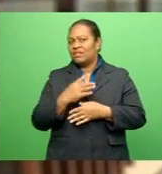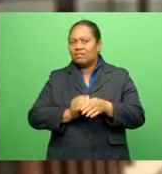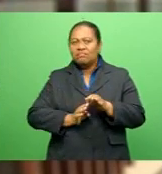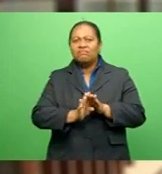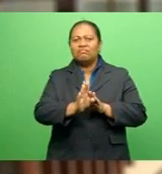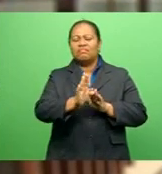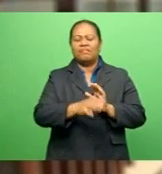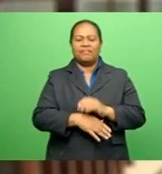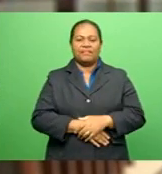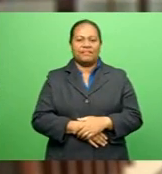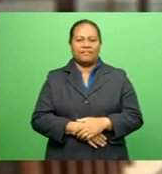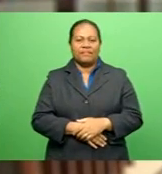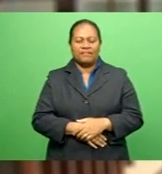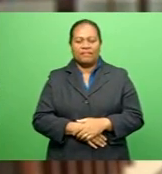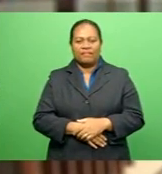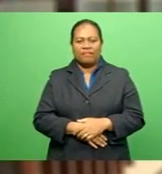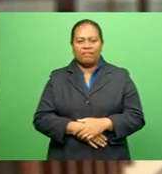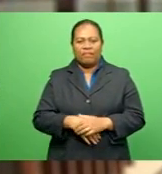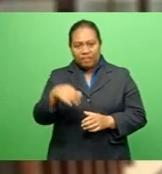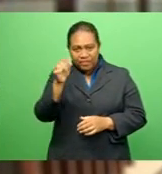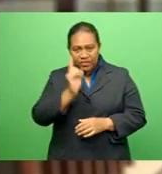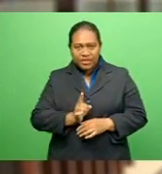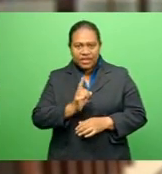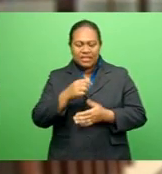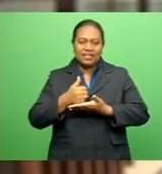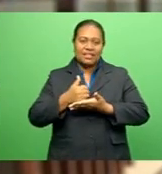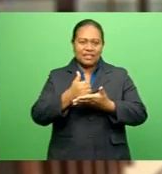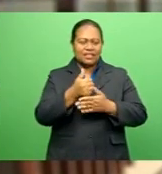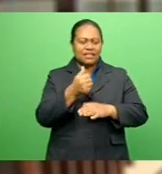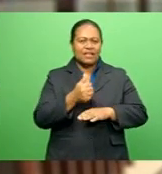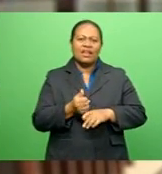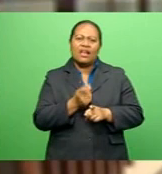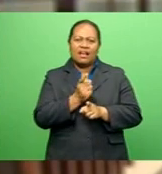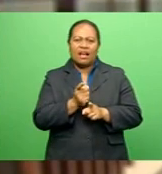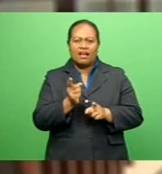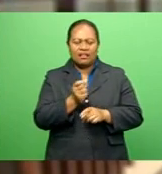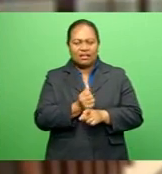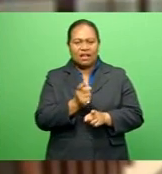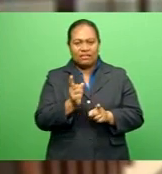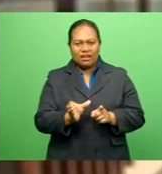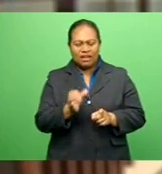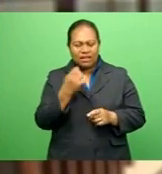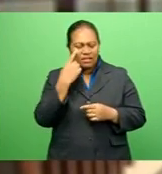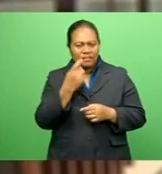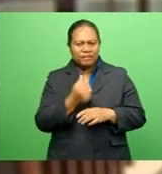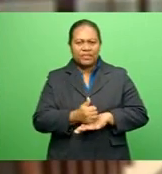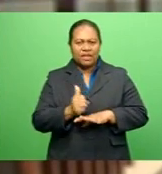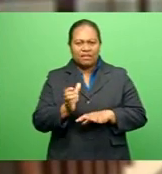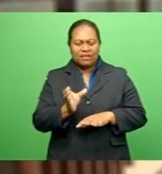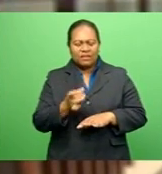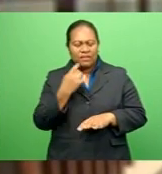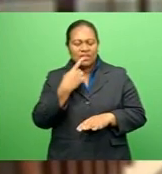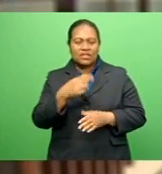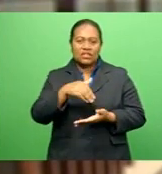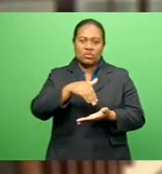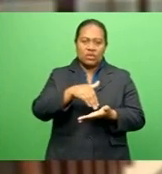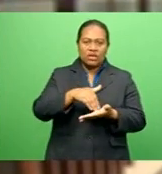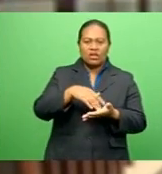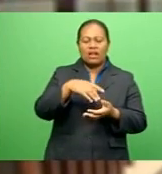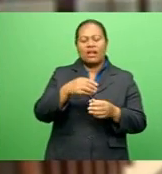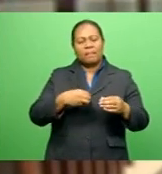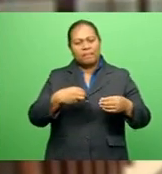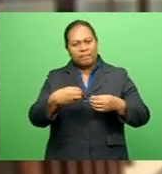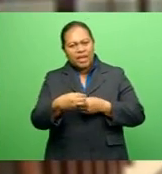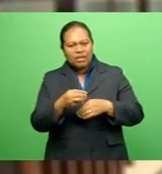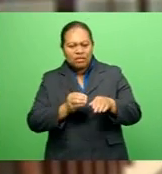mostly unchanged Earlier today, the Assistant Governor for the Reserve Bank of Australia Restated the central bank's lower for longer